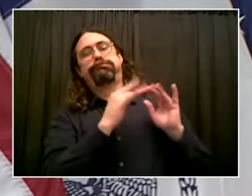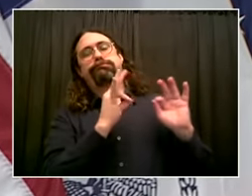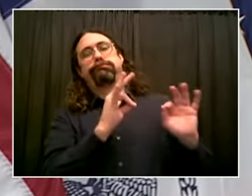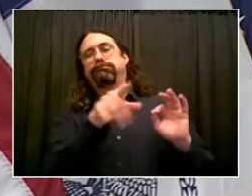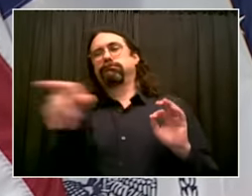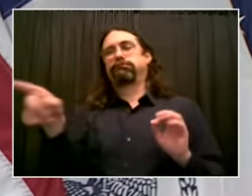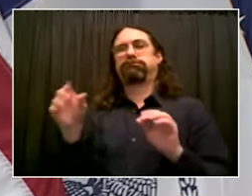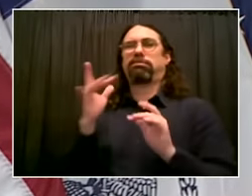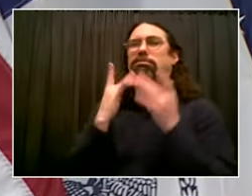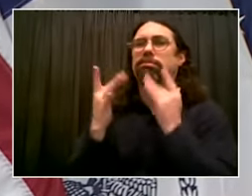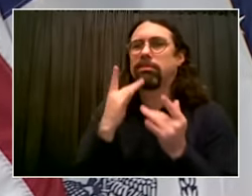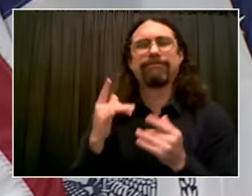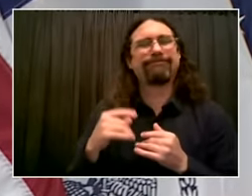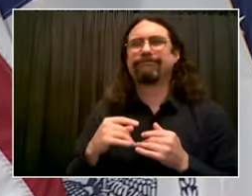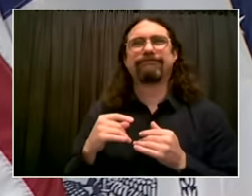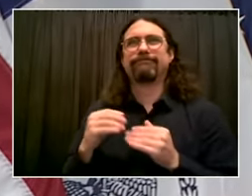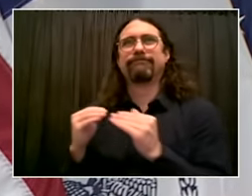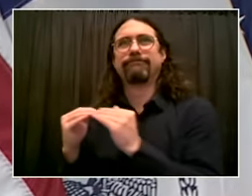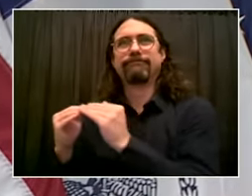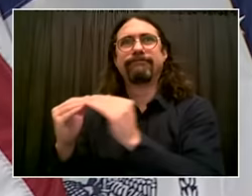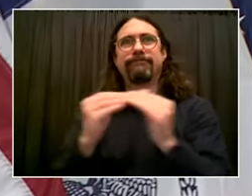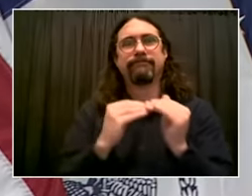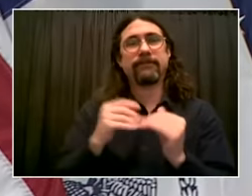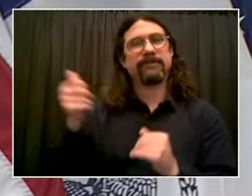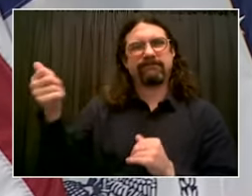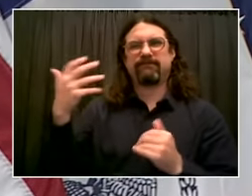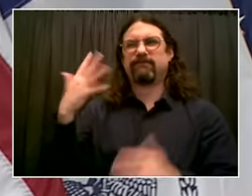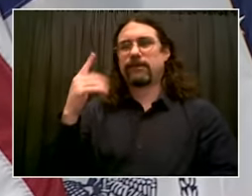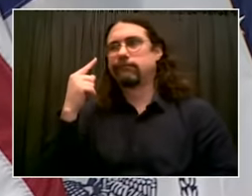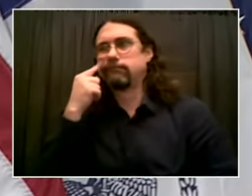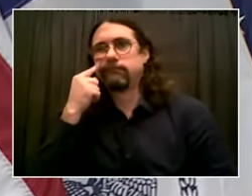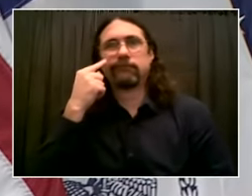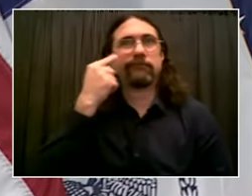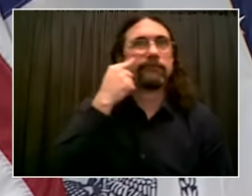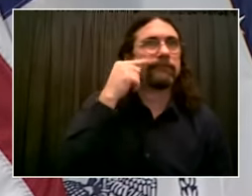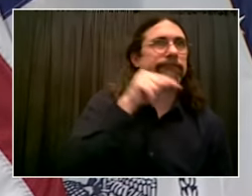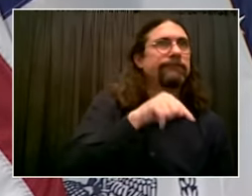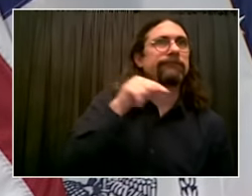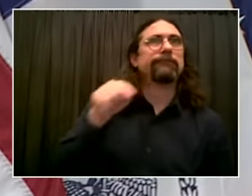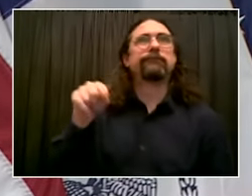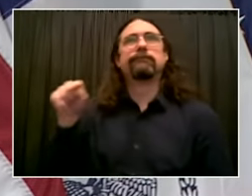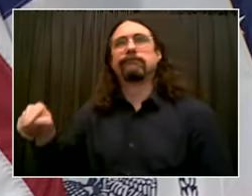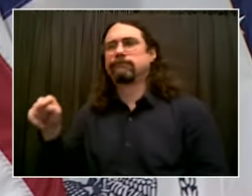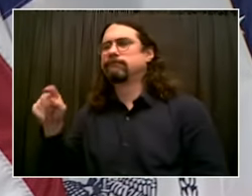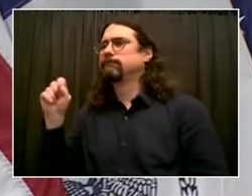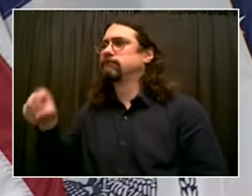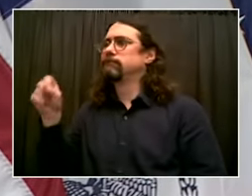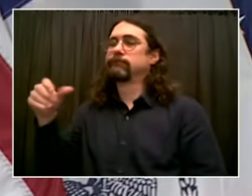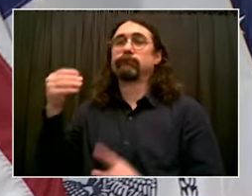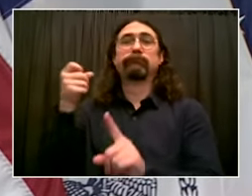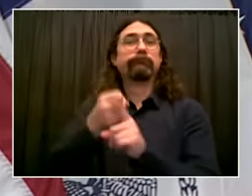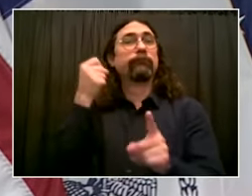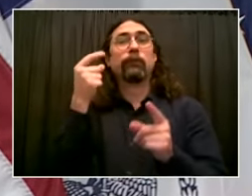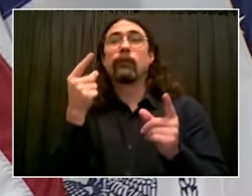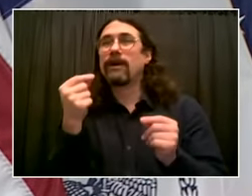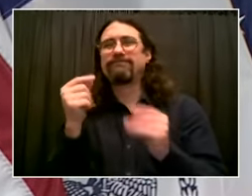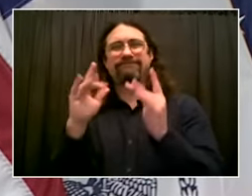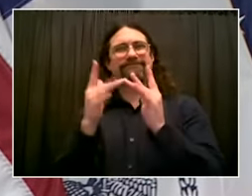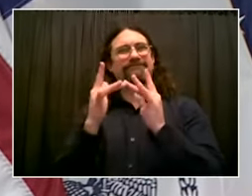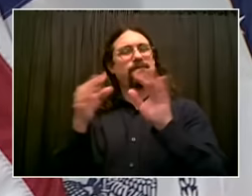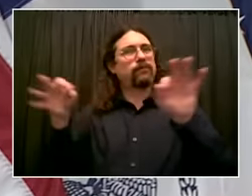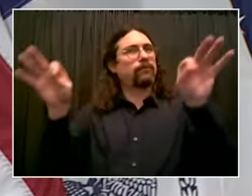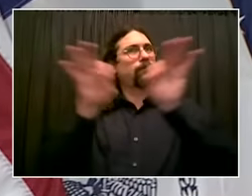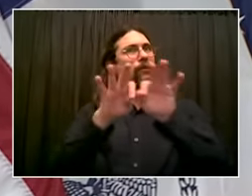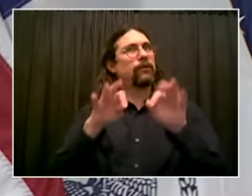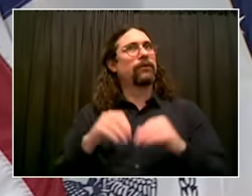for family to have internet access and have it be reliable and have it be fast versus not have any at all, which is still the truth and the